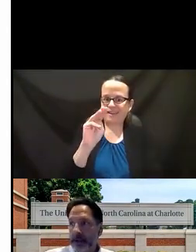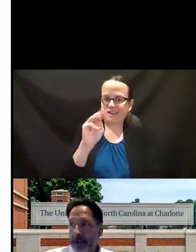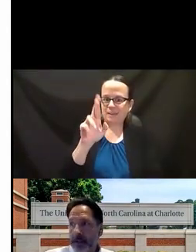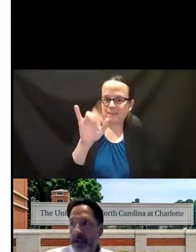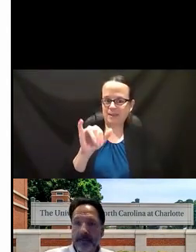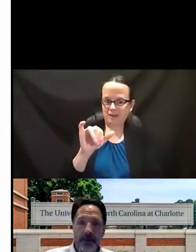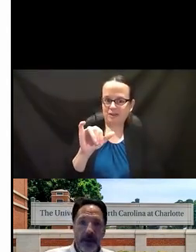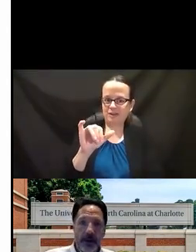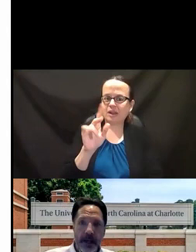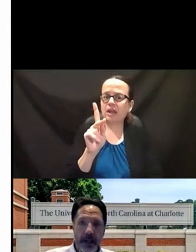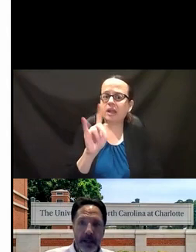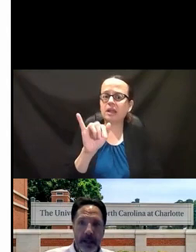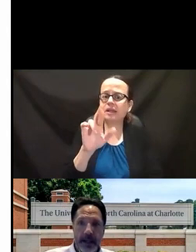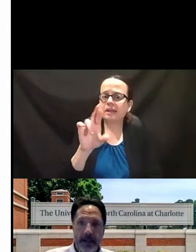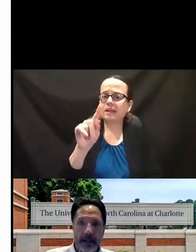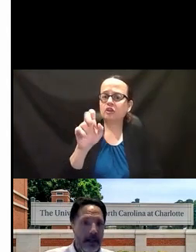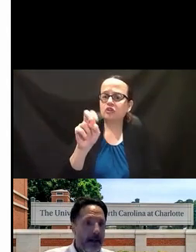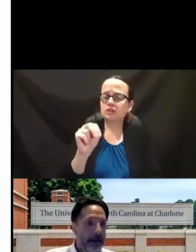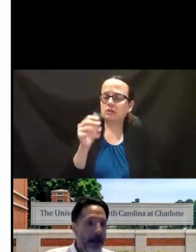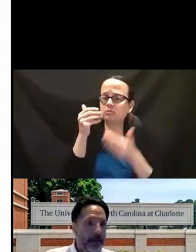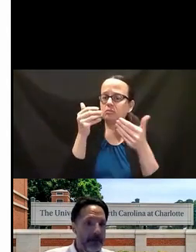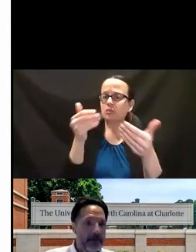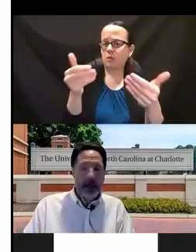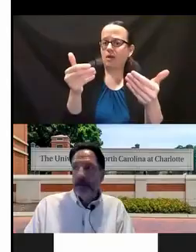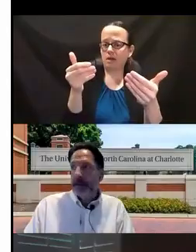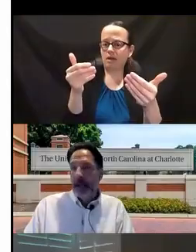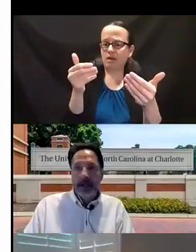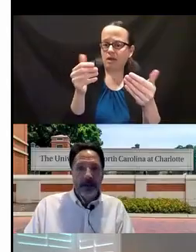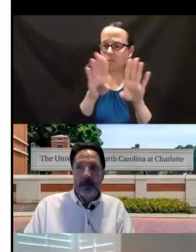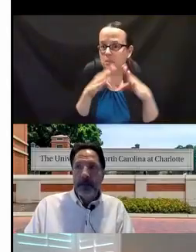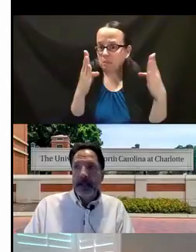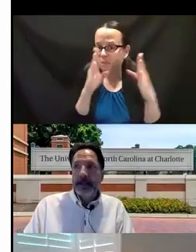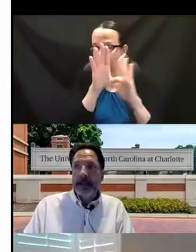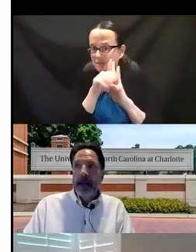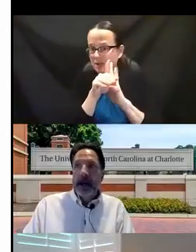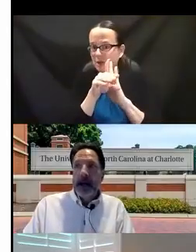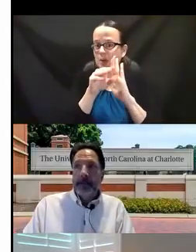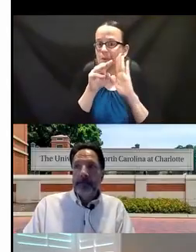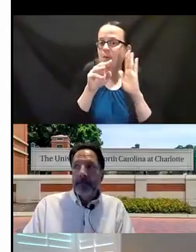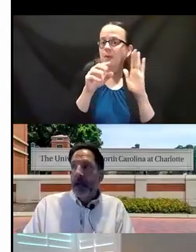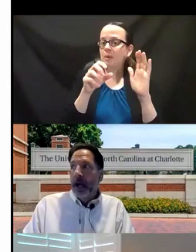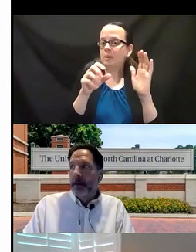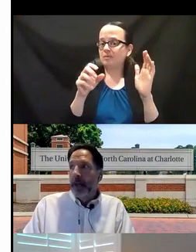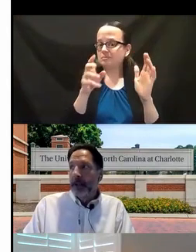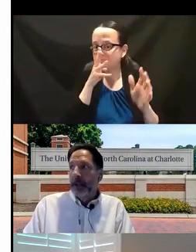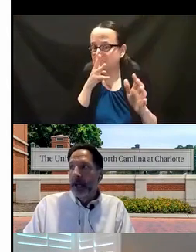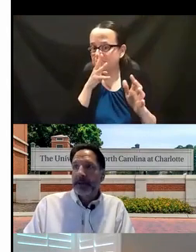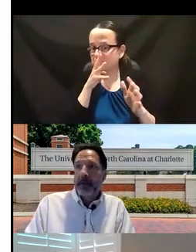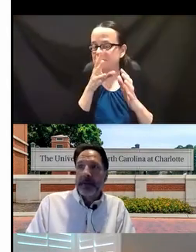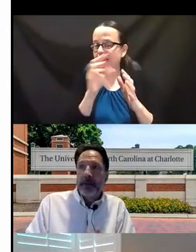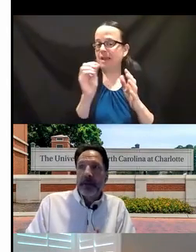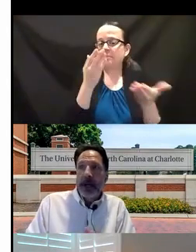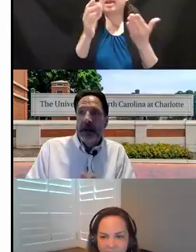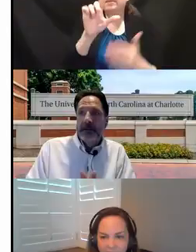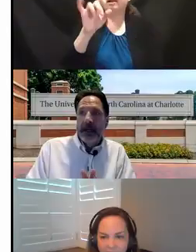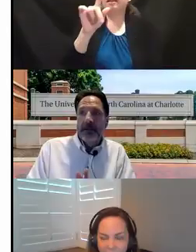Kirsten, if you could go ahead and open up your videos and your mics. And maybe, Linda, I'll